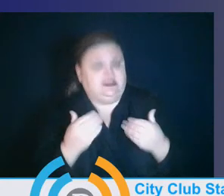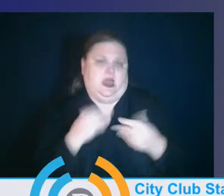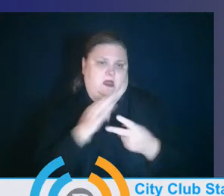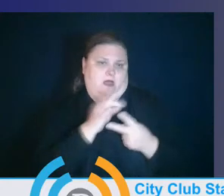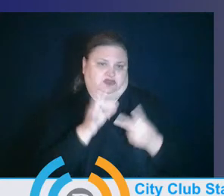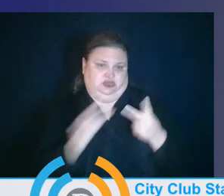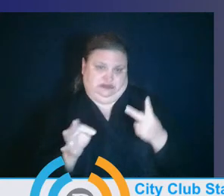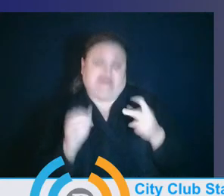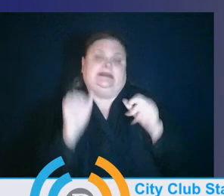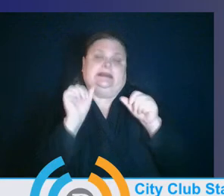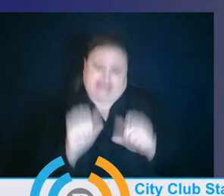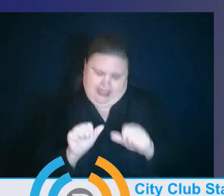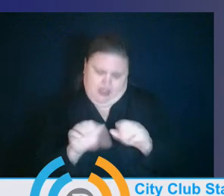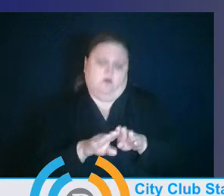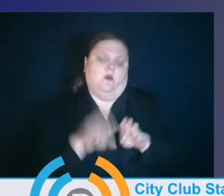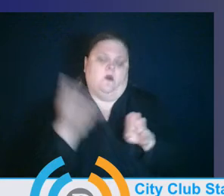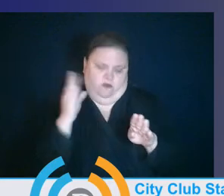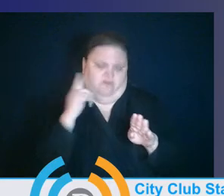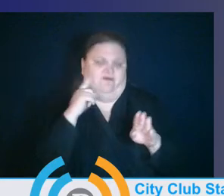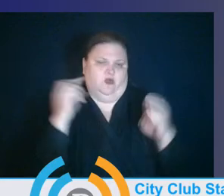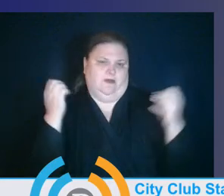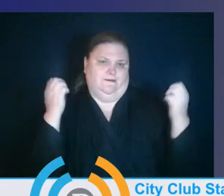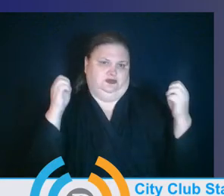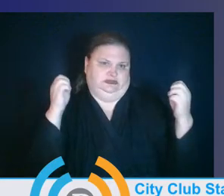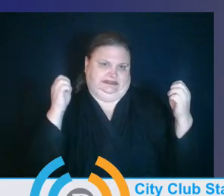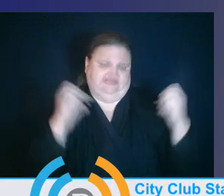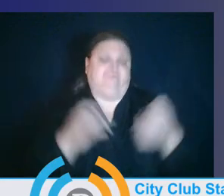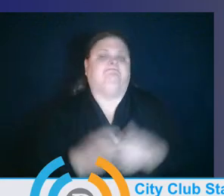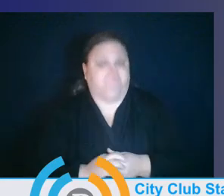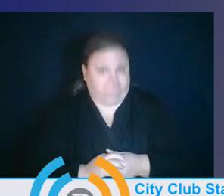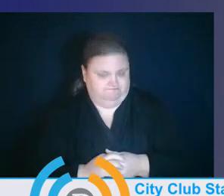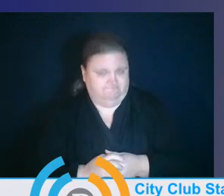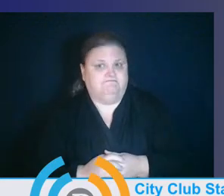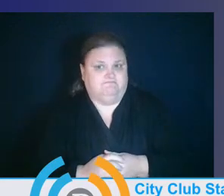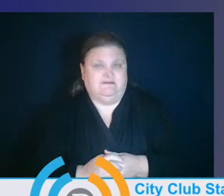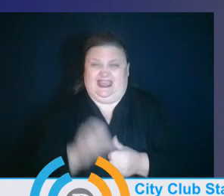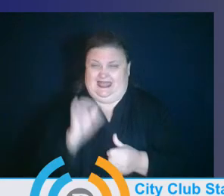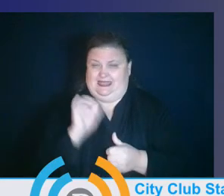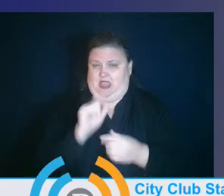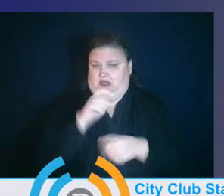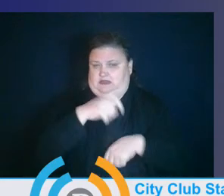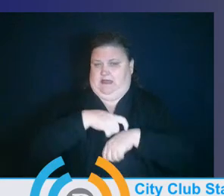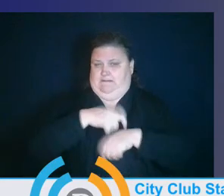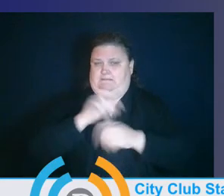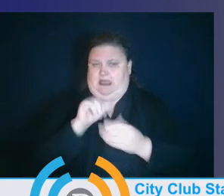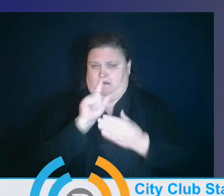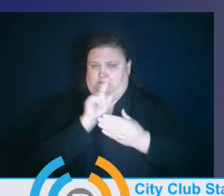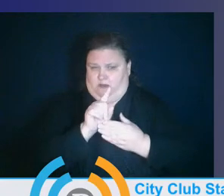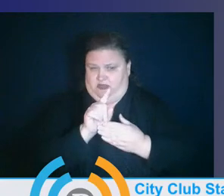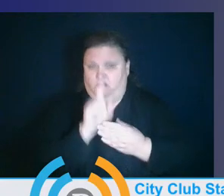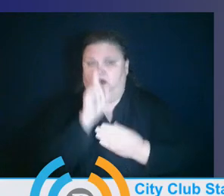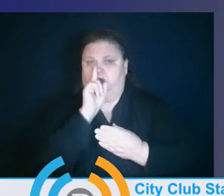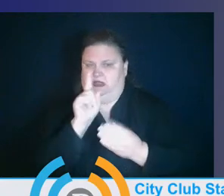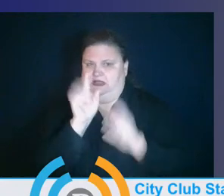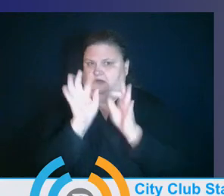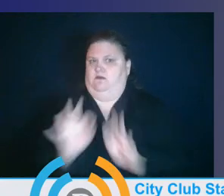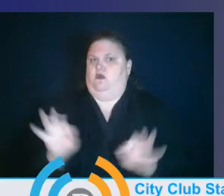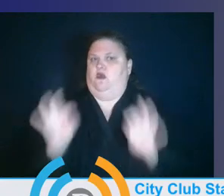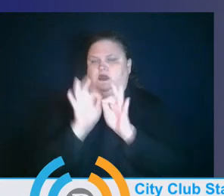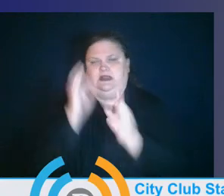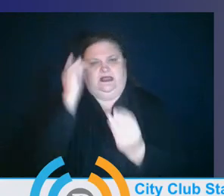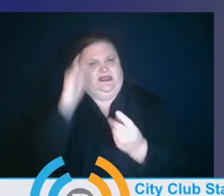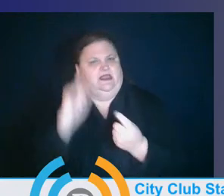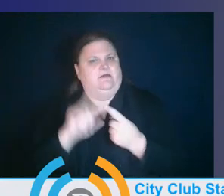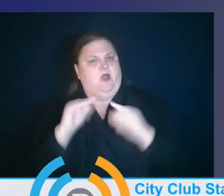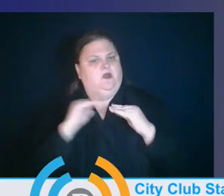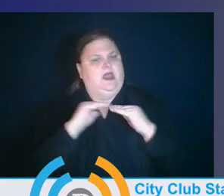emergency child care. And I come back to that moment because I think that was a very important choice point related to equity. We heard